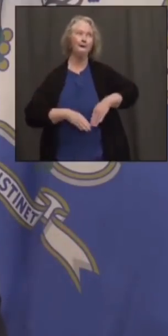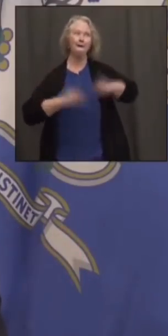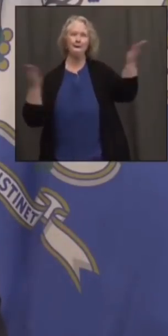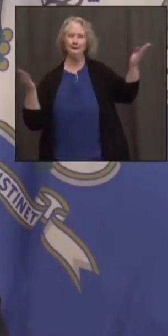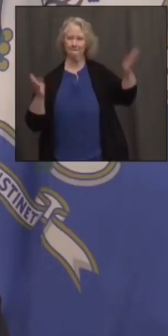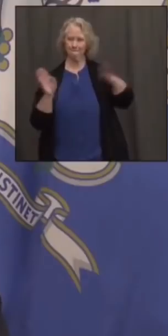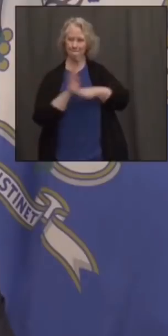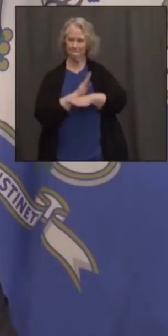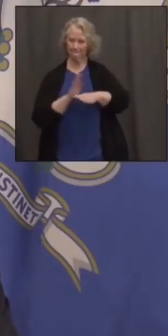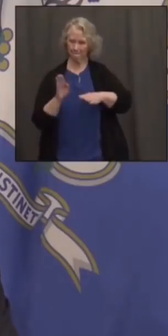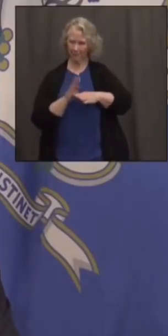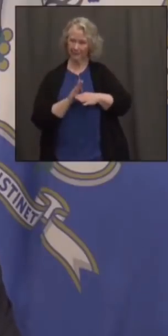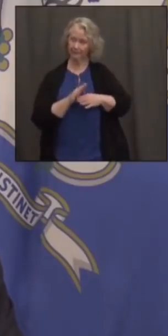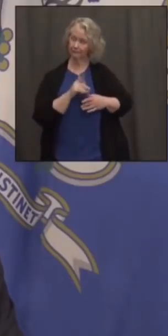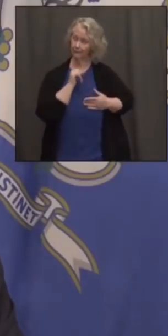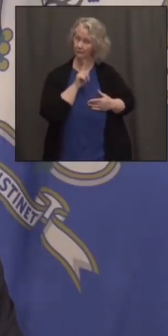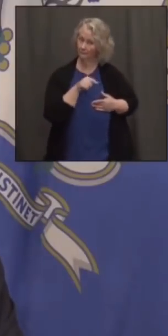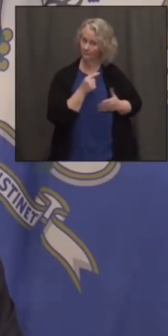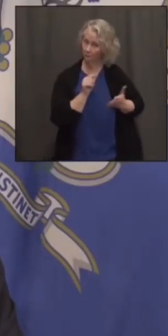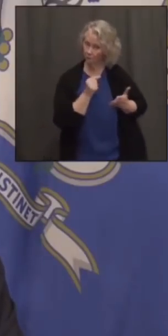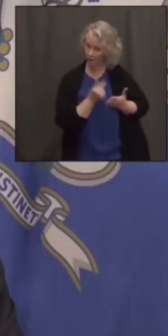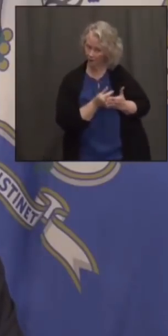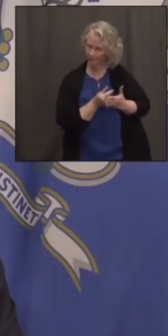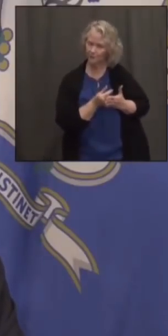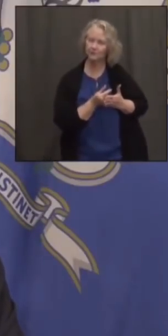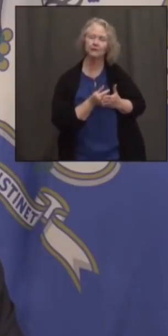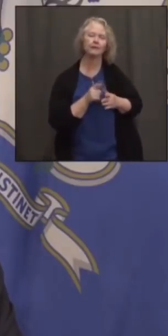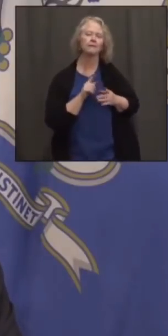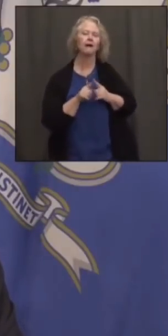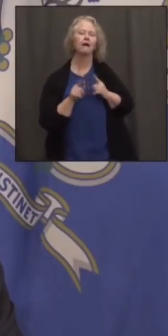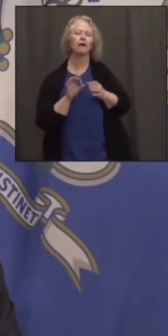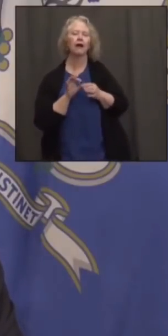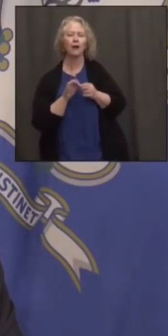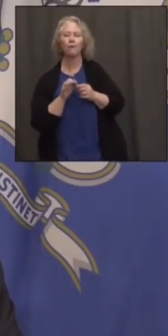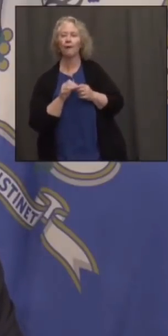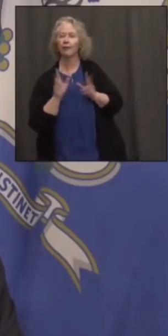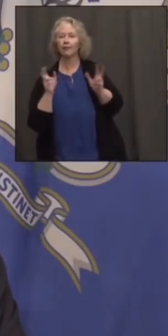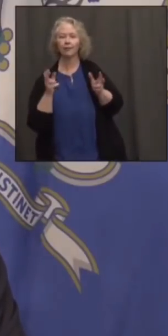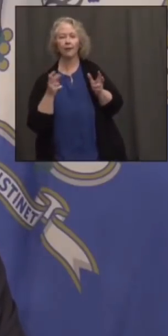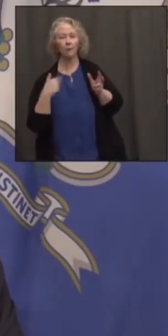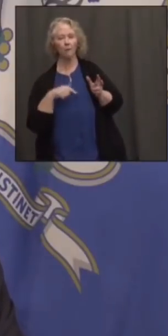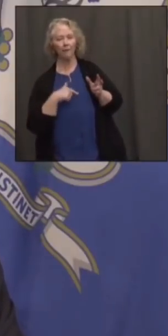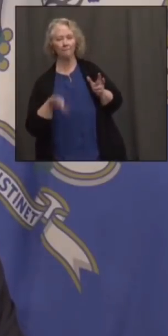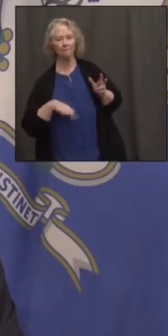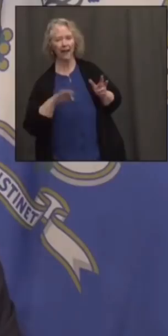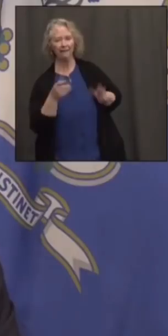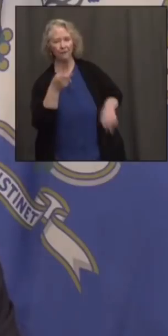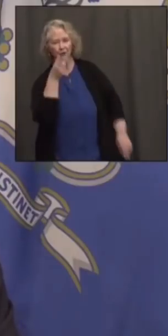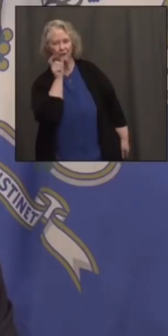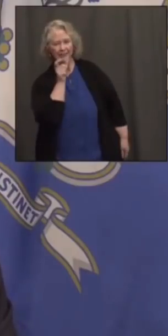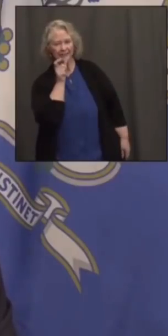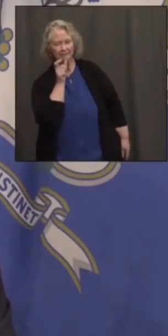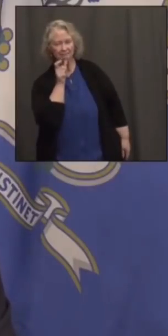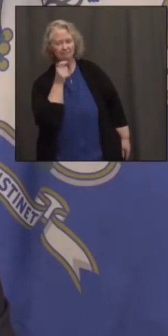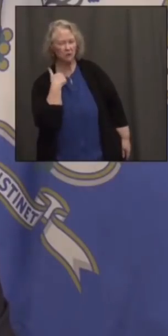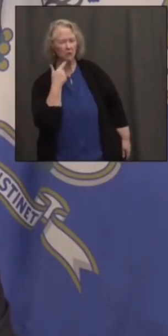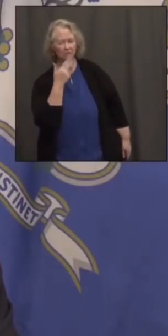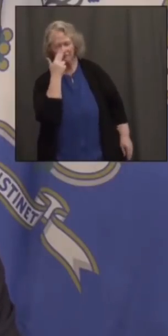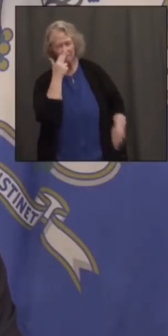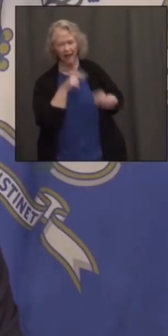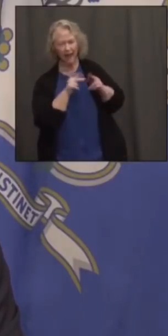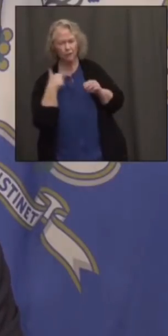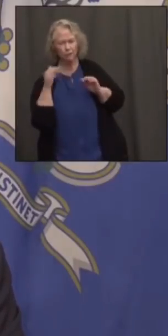you know, graduations and the such, but also in terms of drinks on us. And we're having a little fun reminding people,